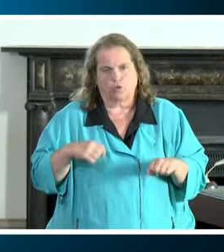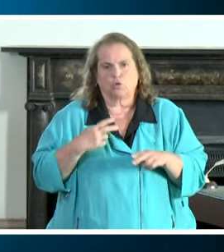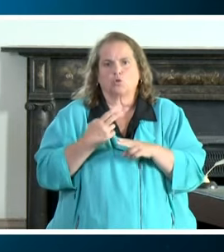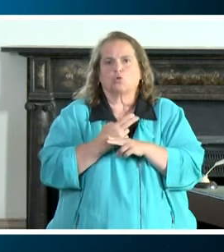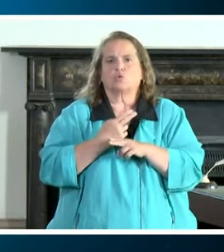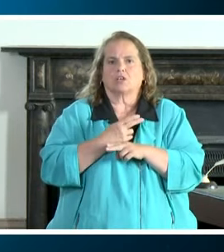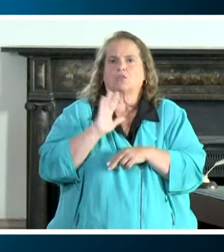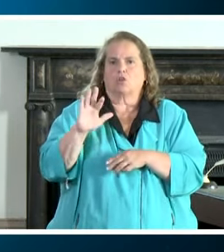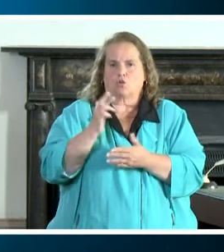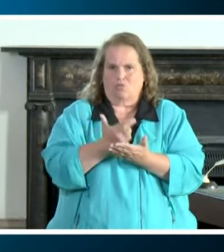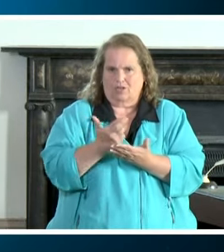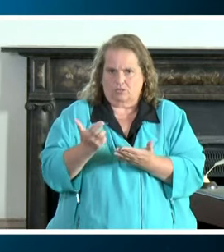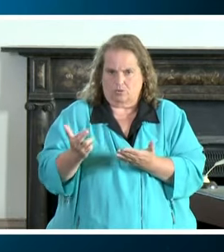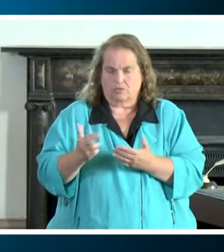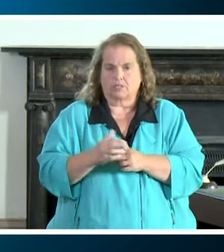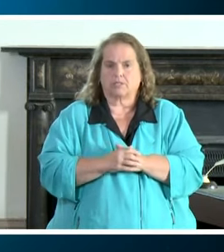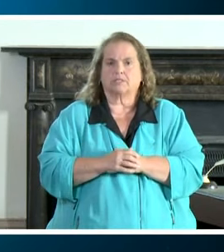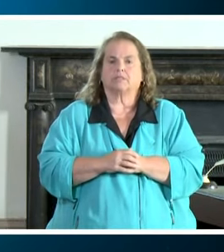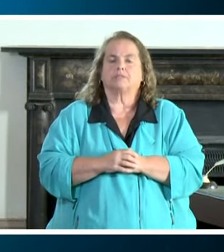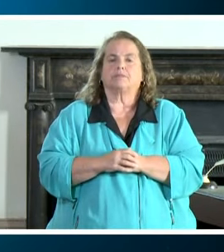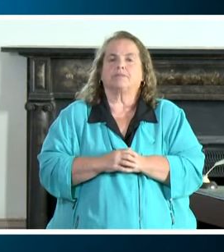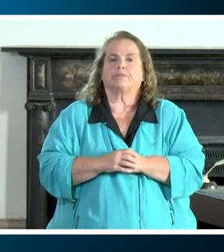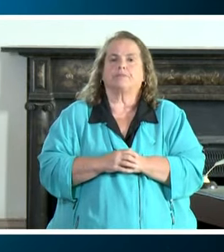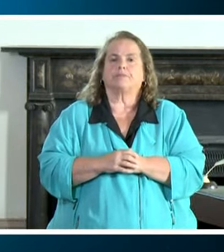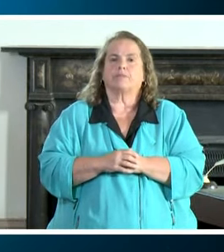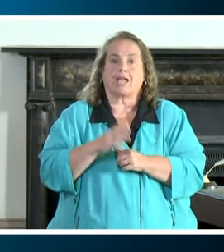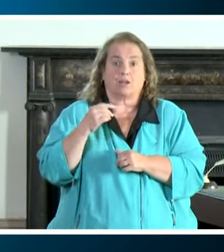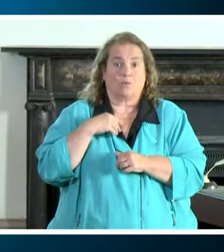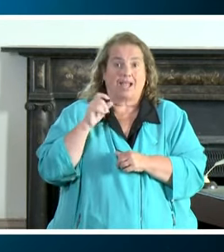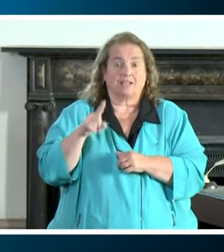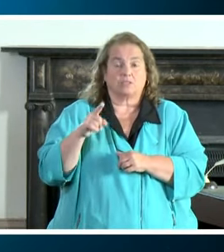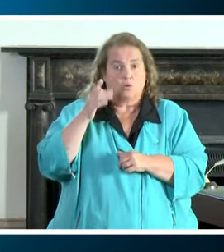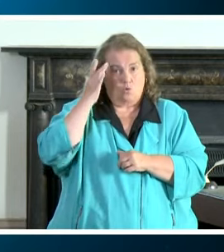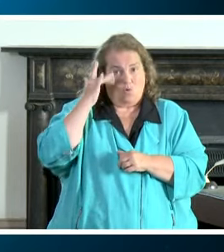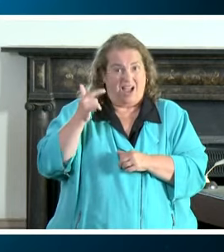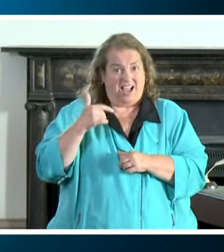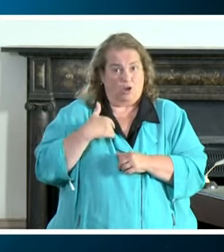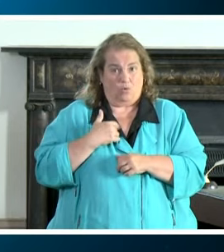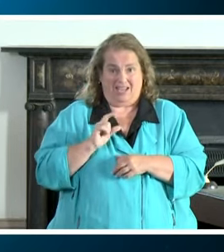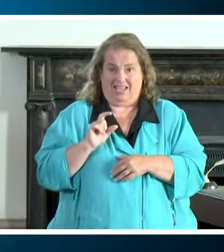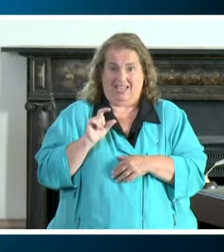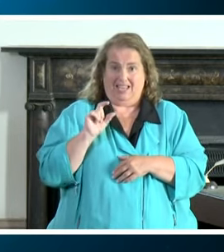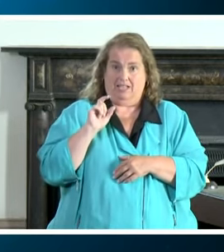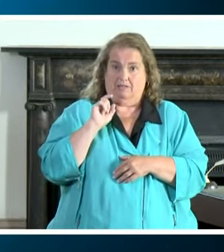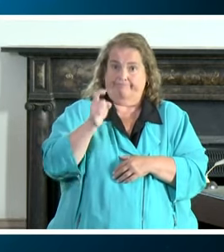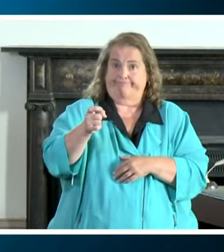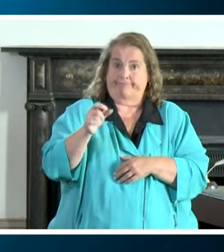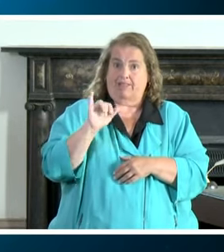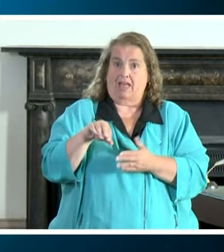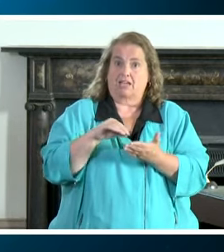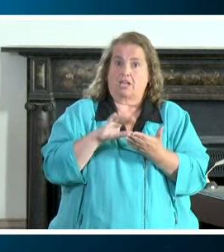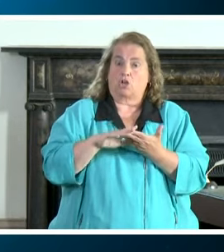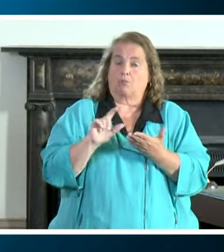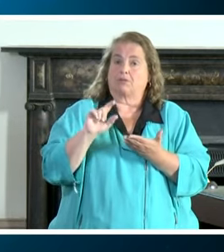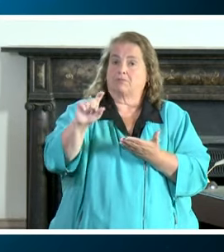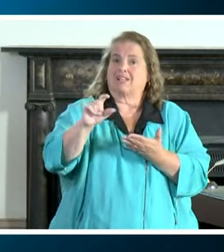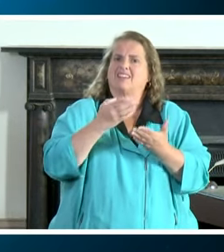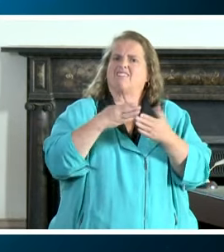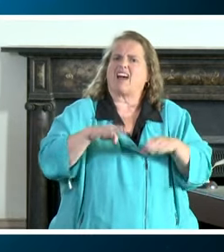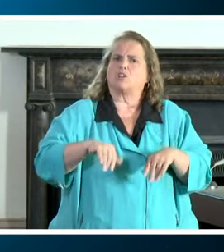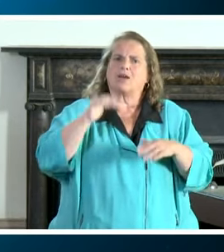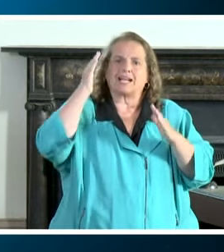their uh resources and you and we ask why are we issuing this document why is it divided into expectations